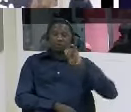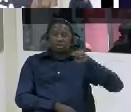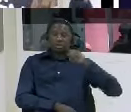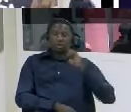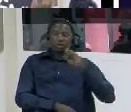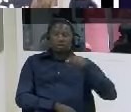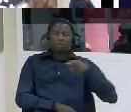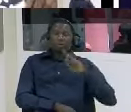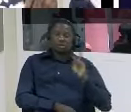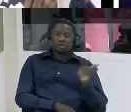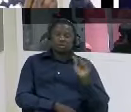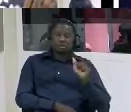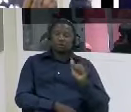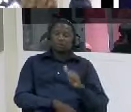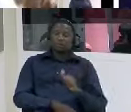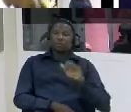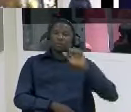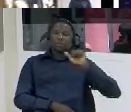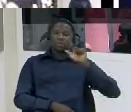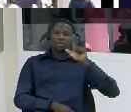mot aliuba second lieutenant